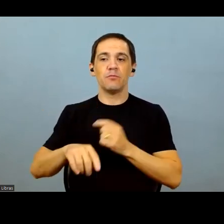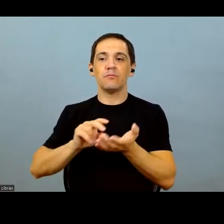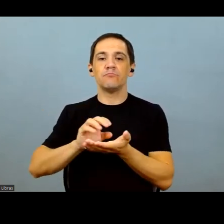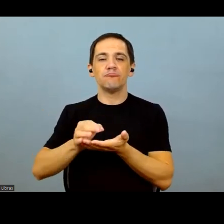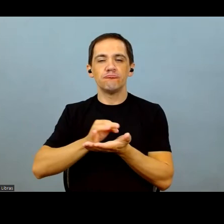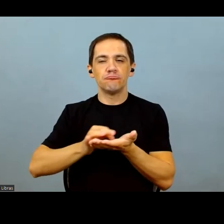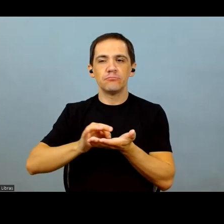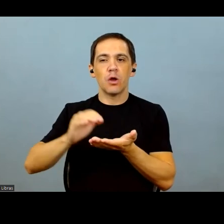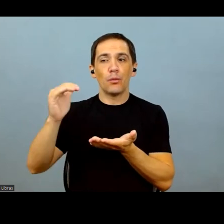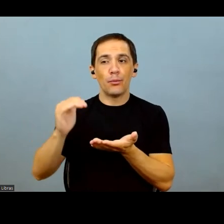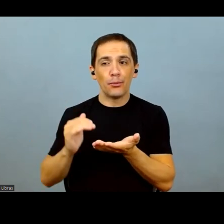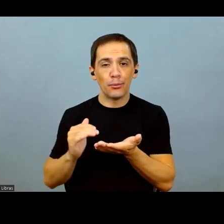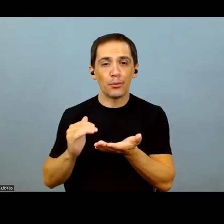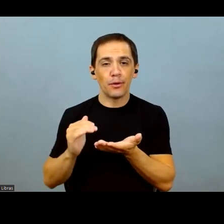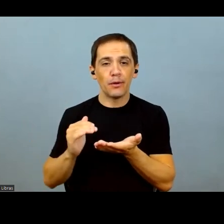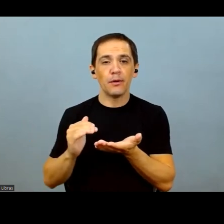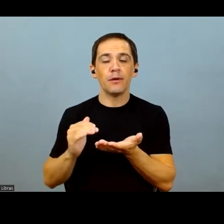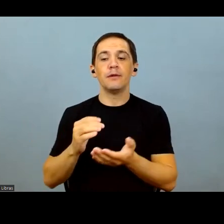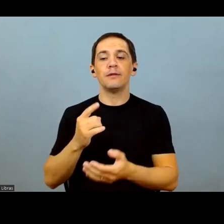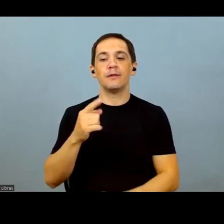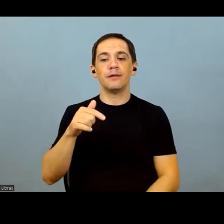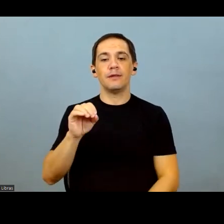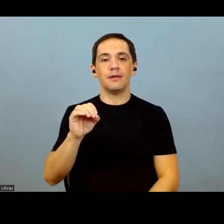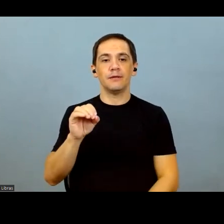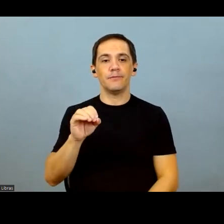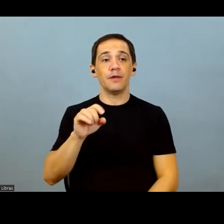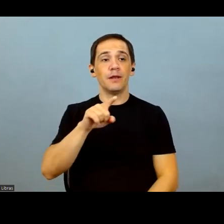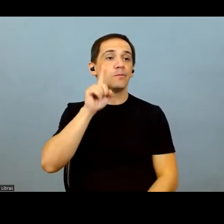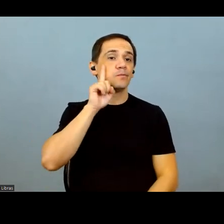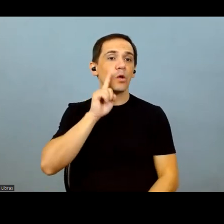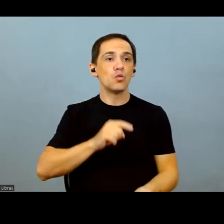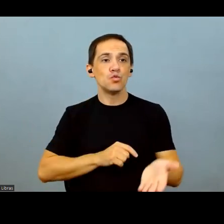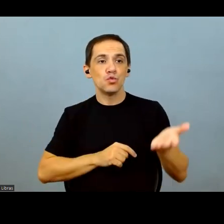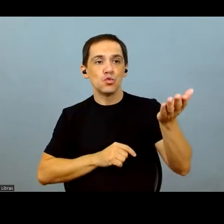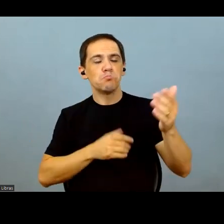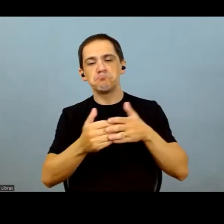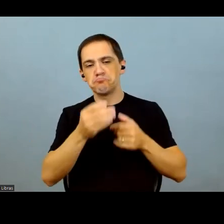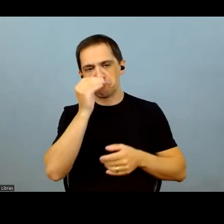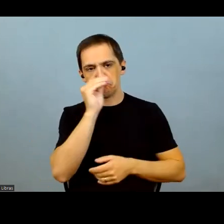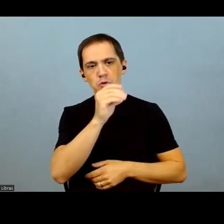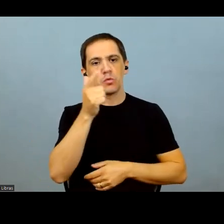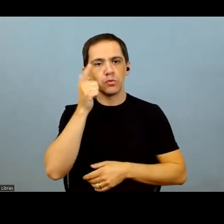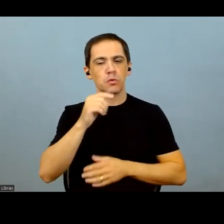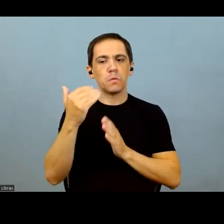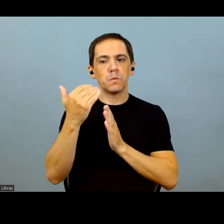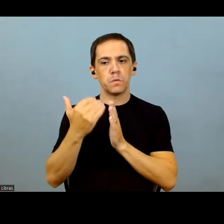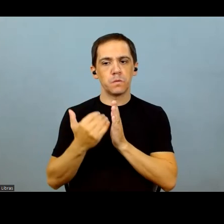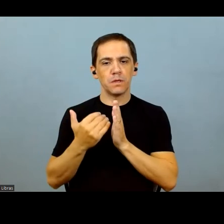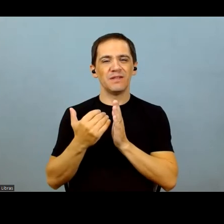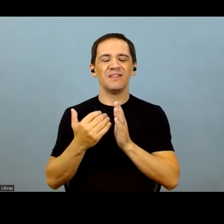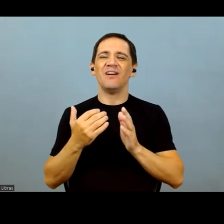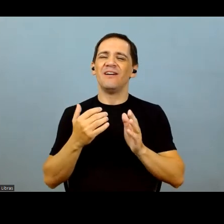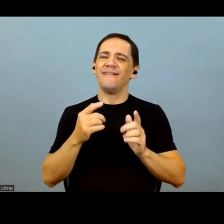BRL per bag, and then it went down to 170. And so we have the FX